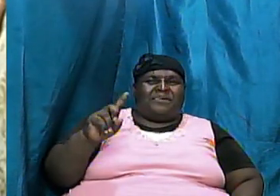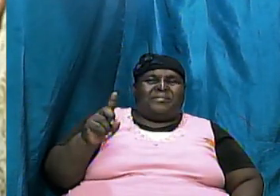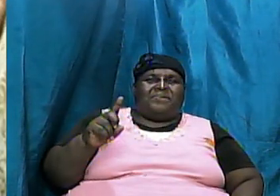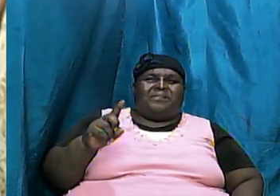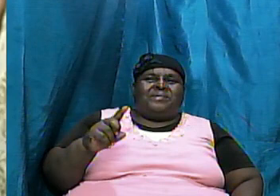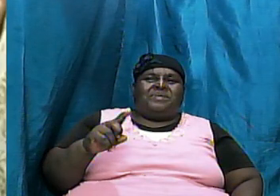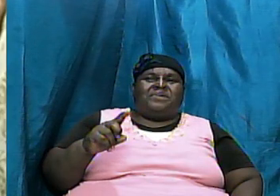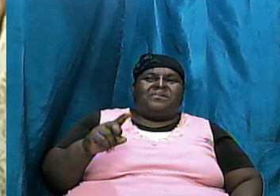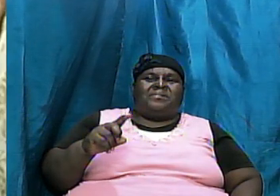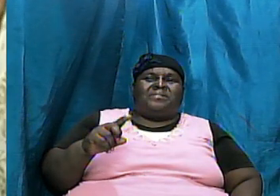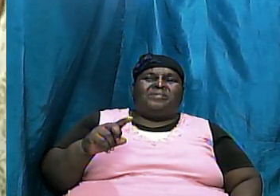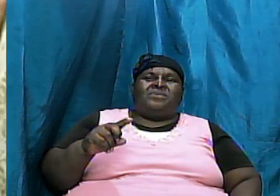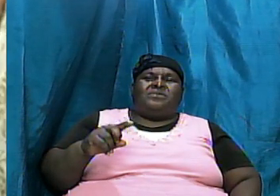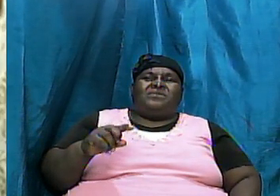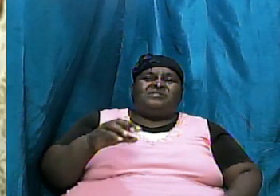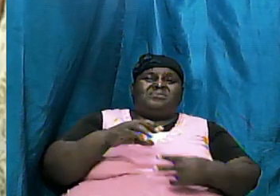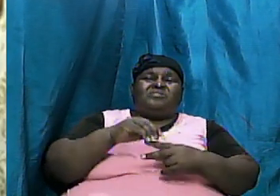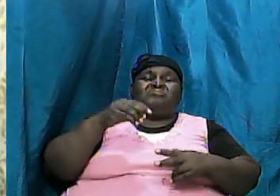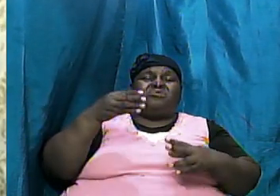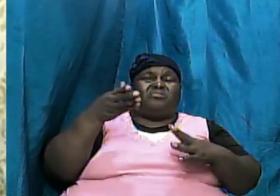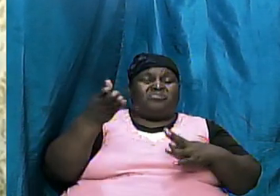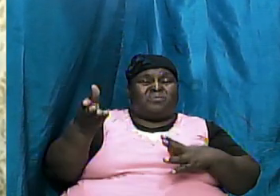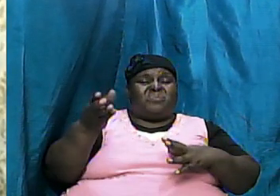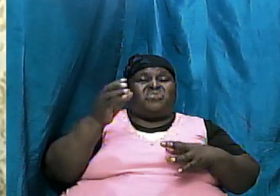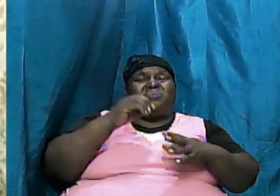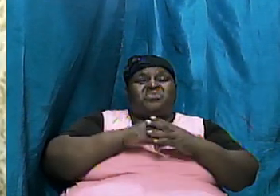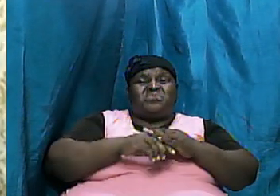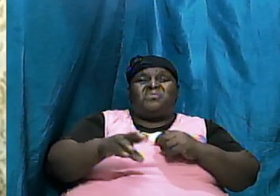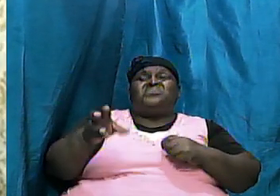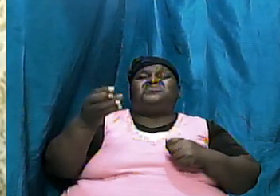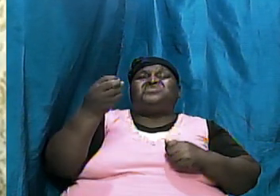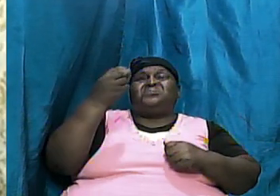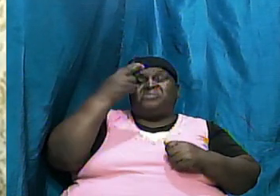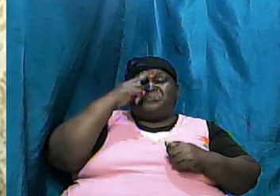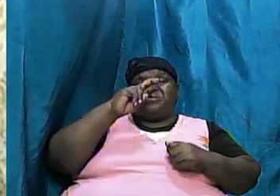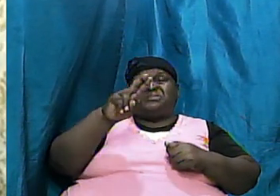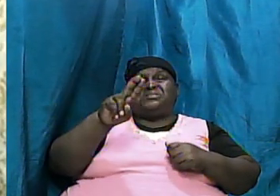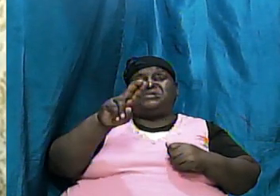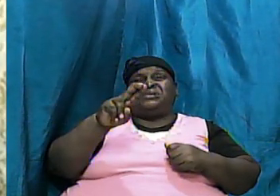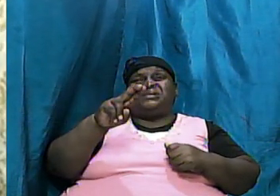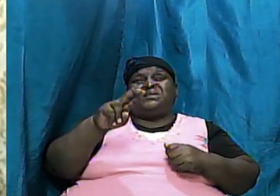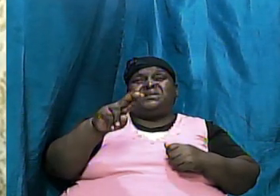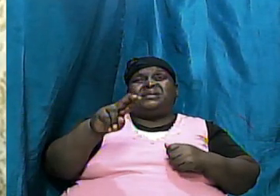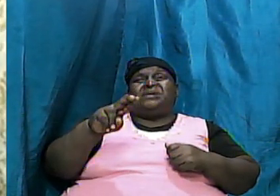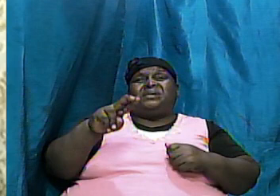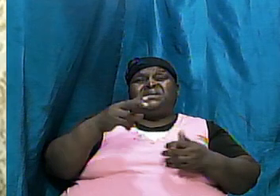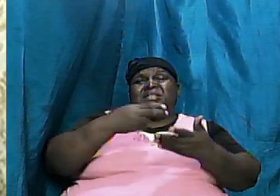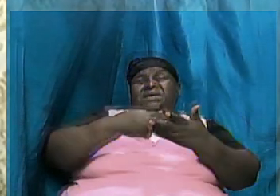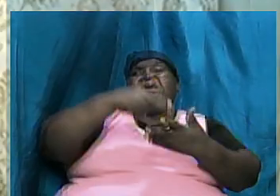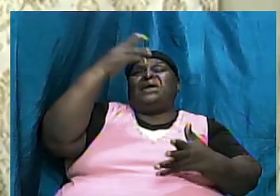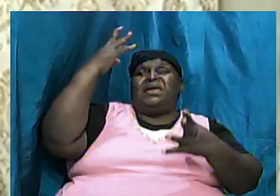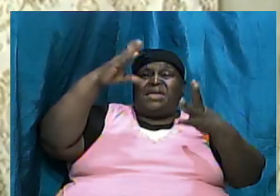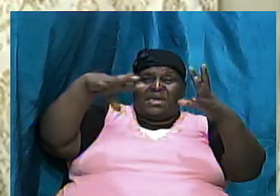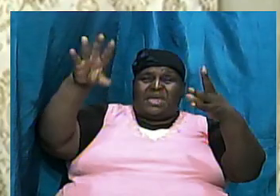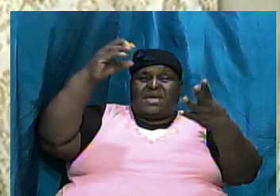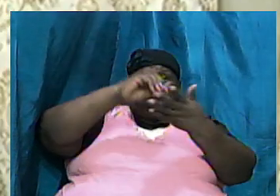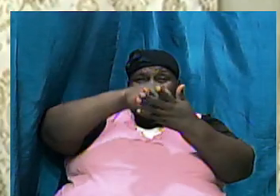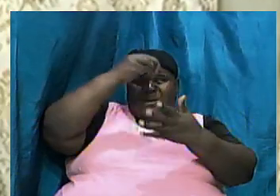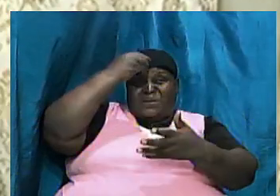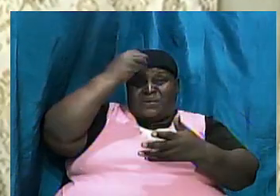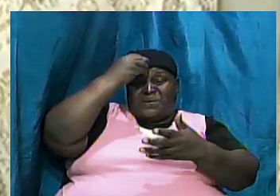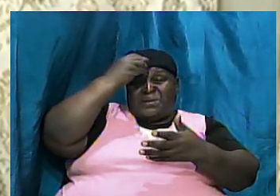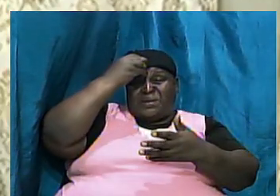particularly those in academia the professors many of those in the higher learning brackets categories